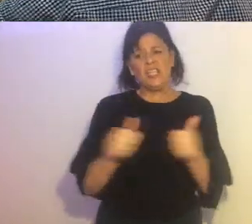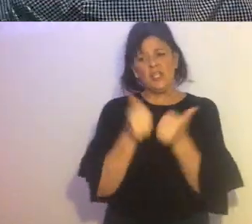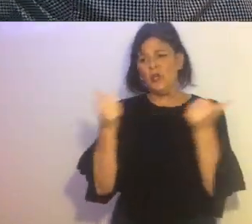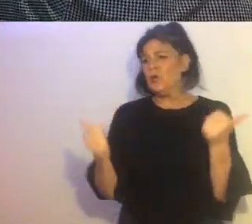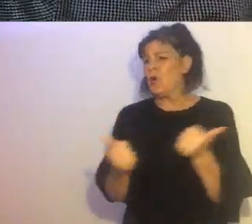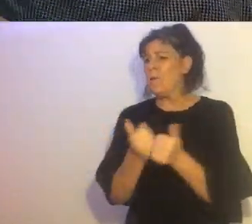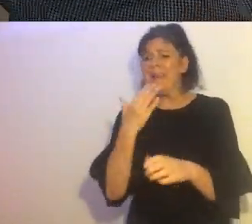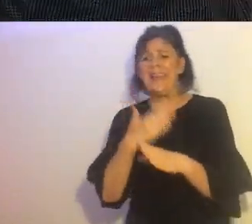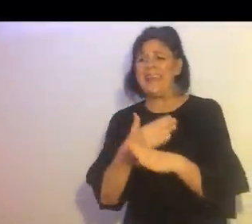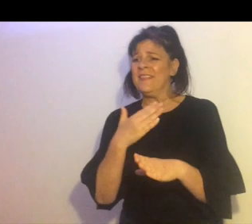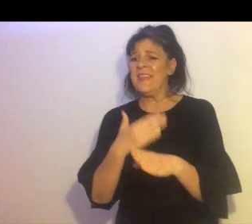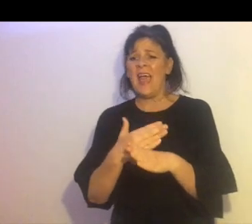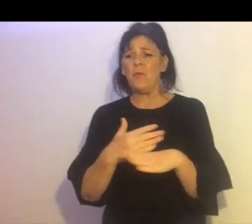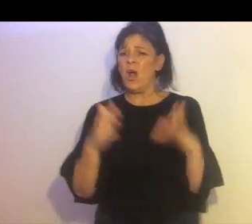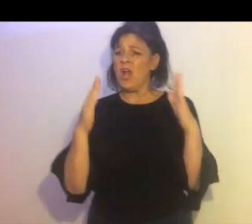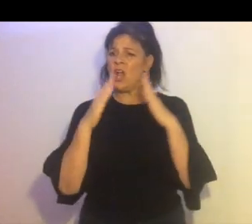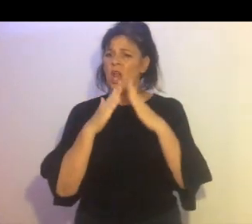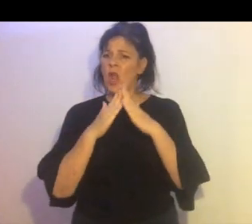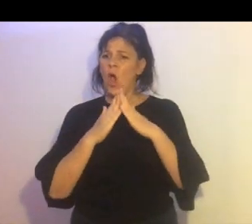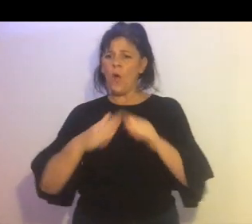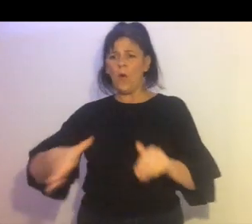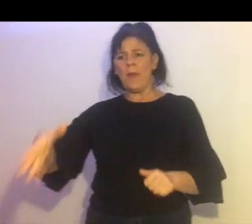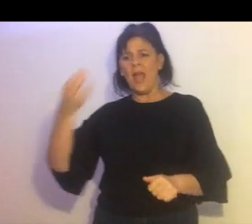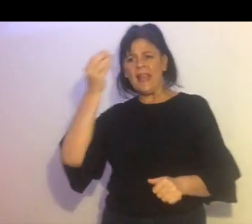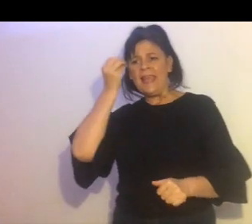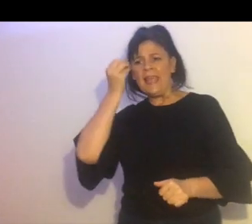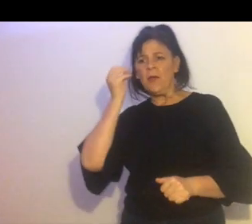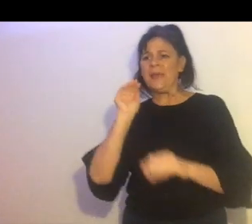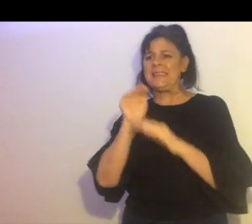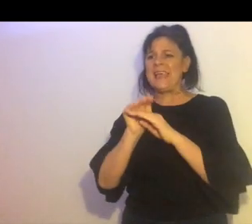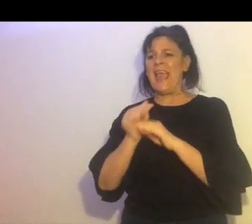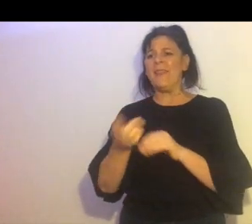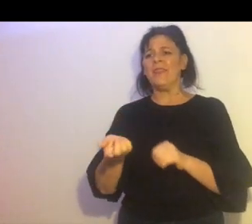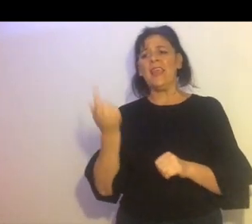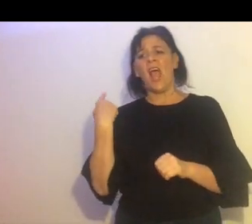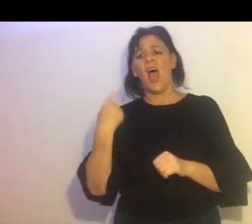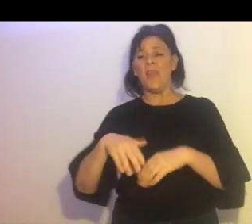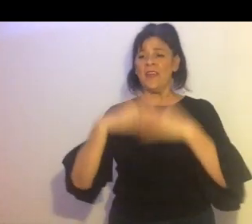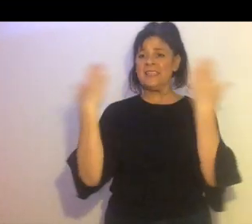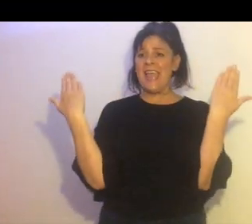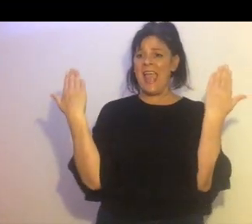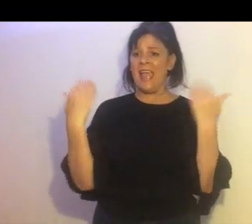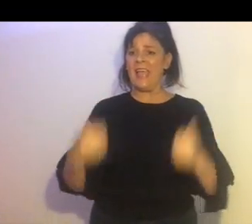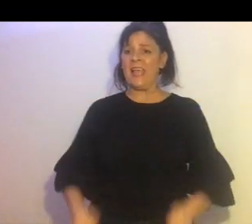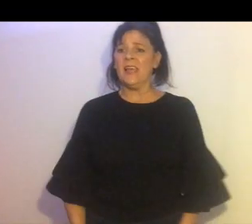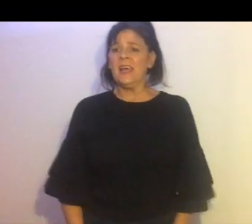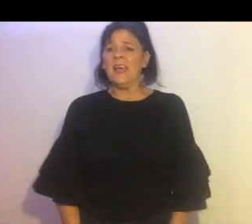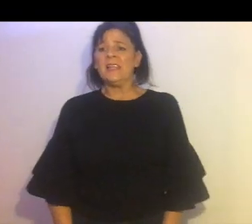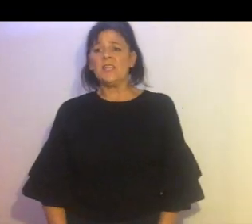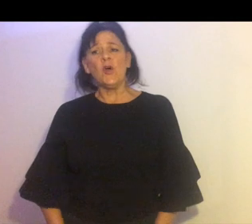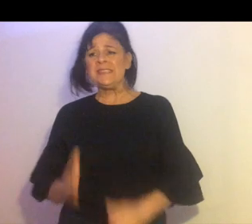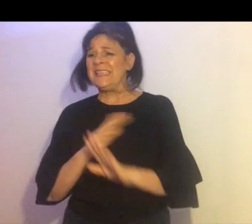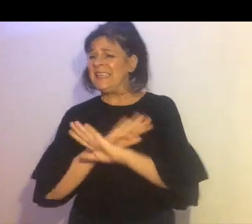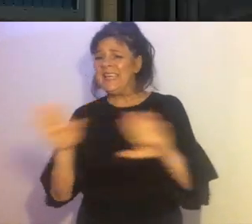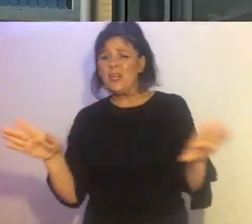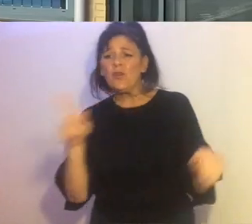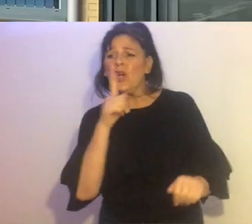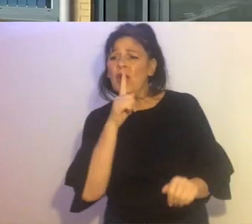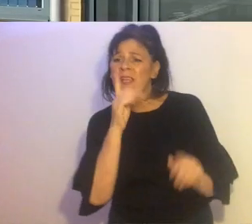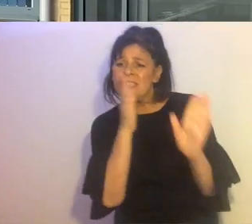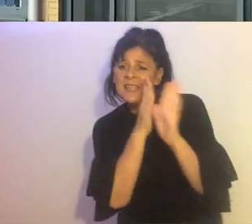Did you complete the work on home learning We said the other day It's no